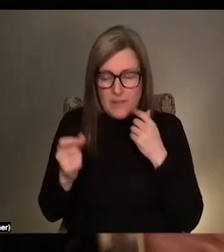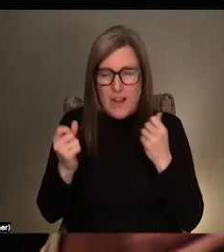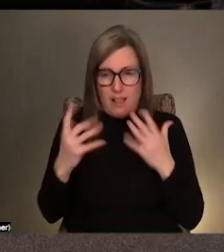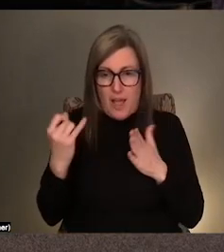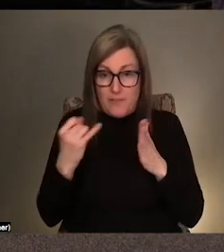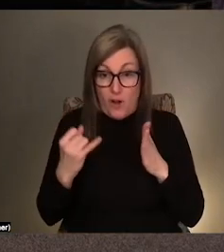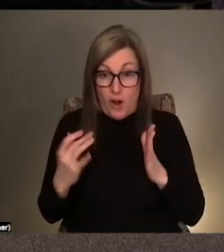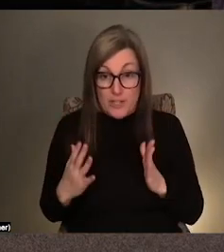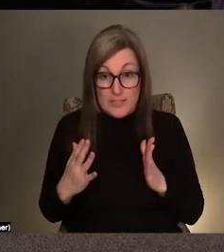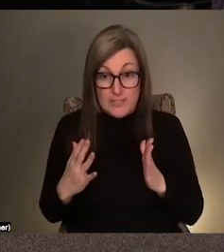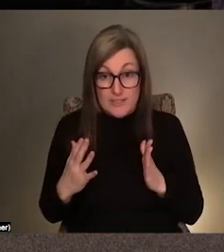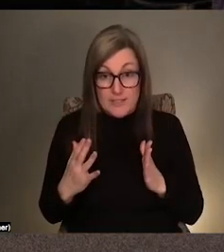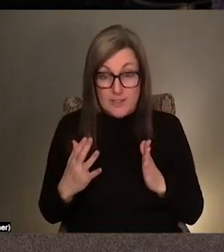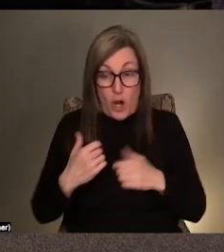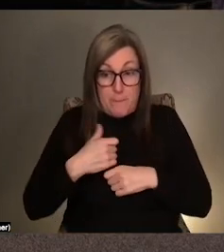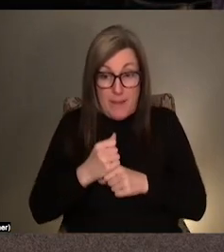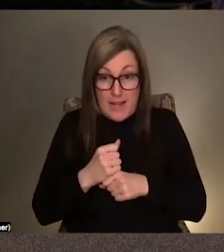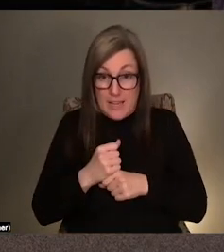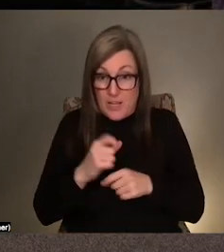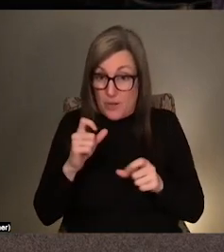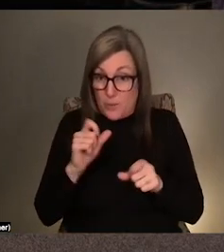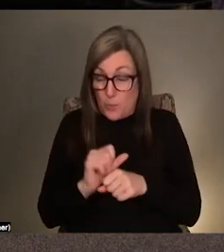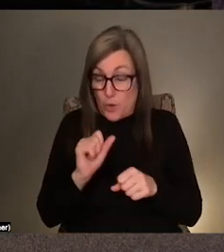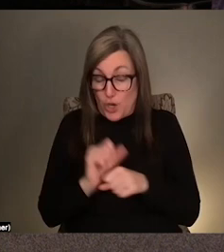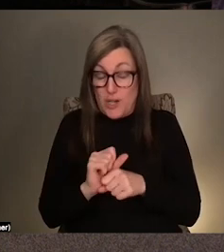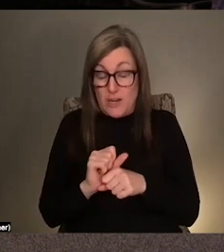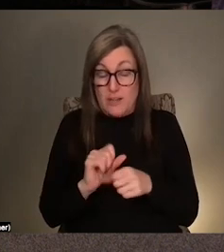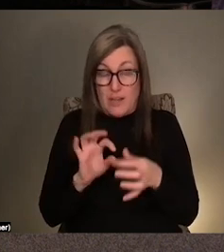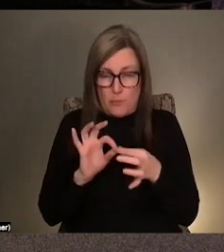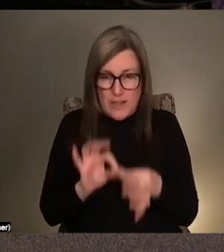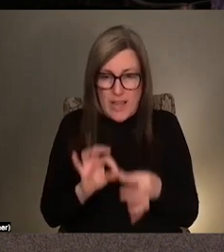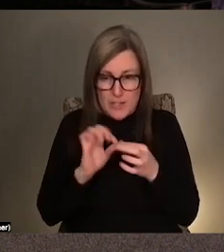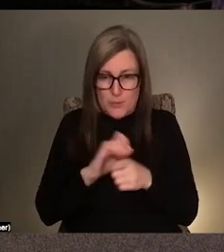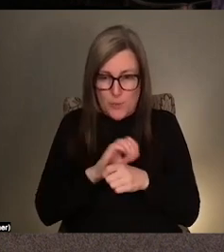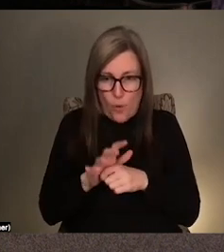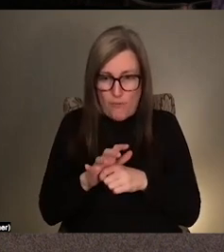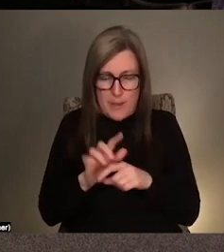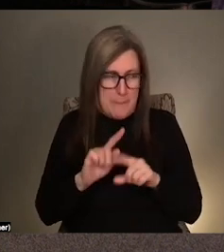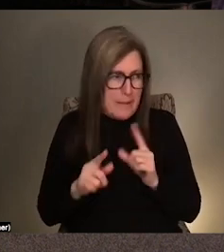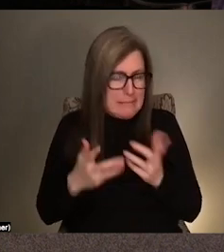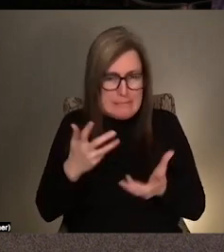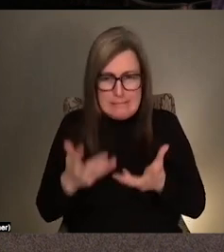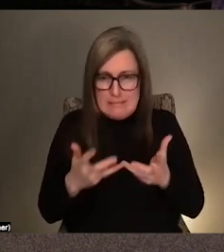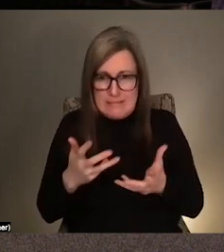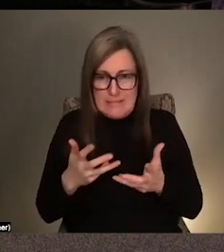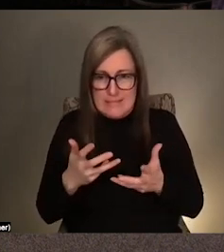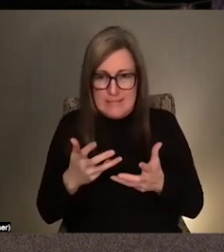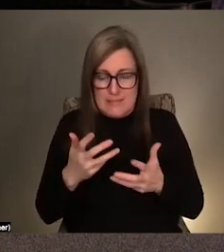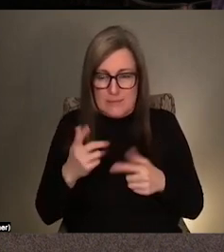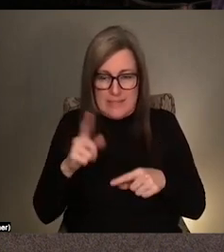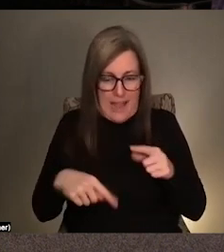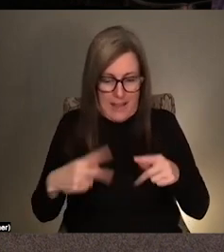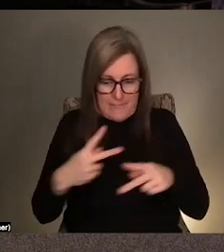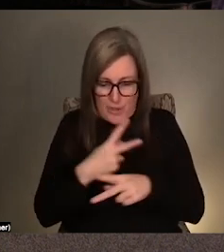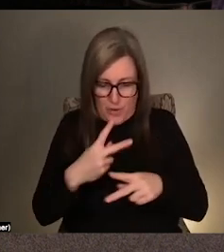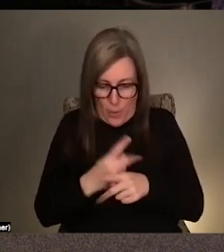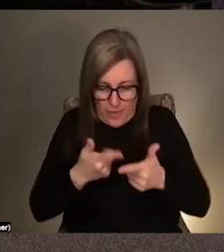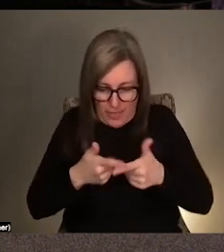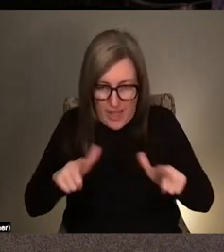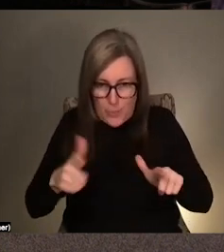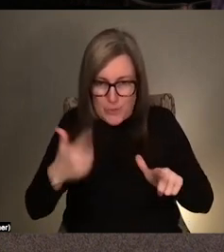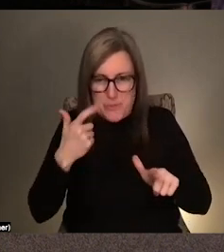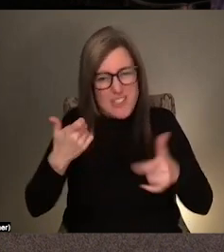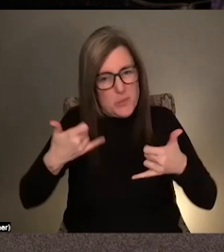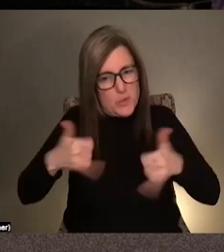are like making work in response to COVID, but are like struggling to find the language to frame it because we can't, you know, because we're we're still in it,